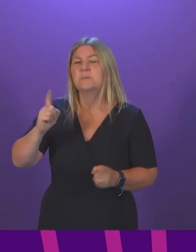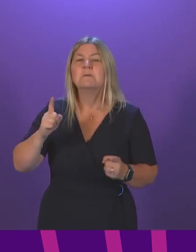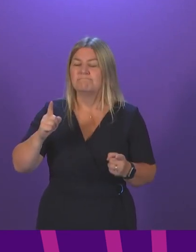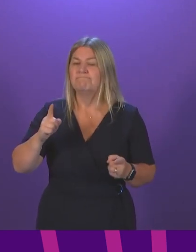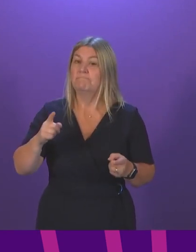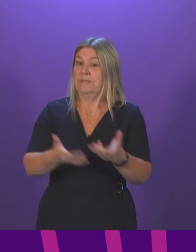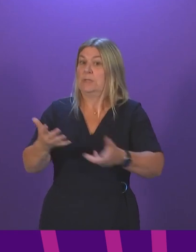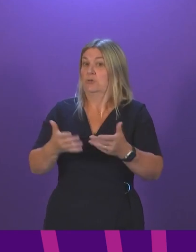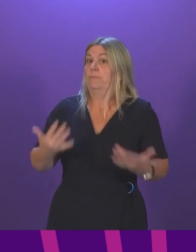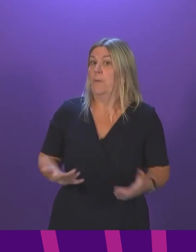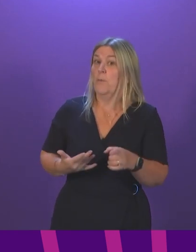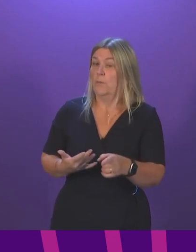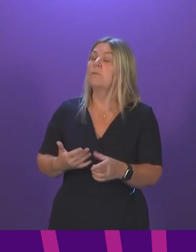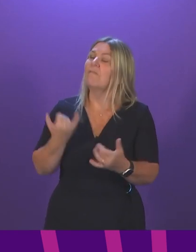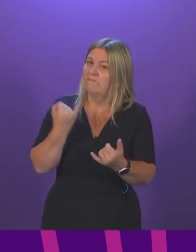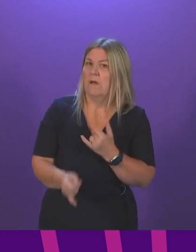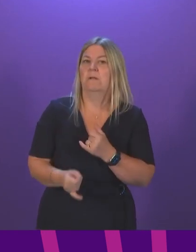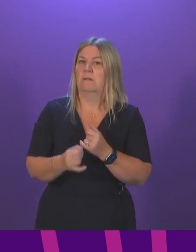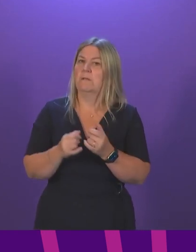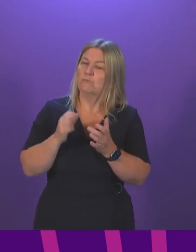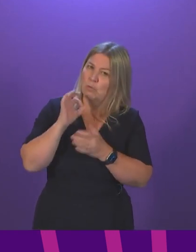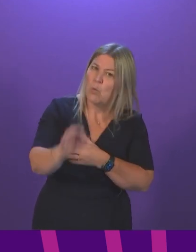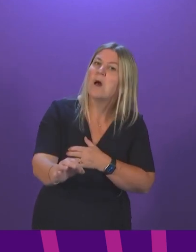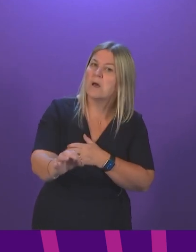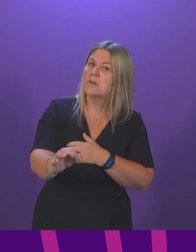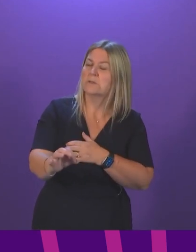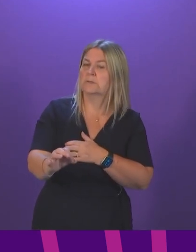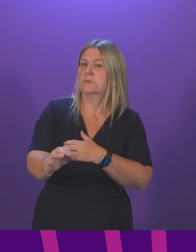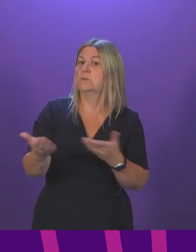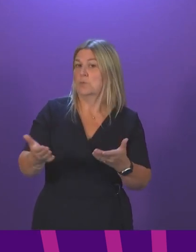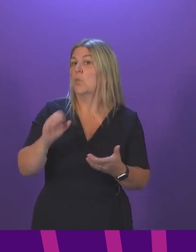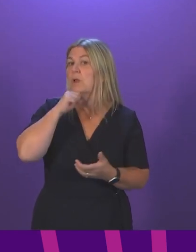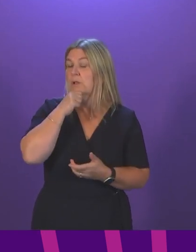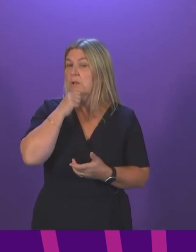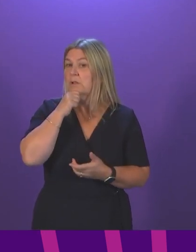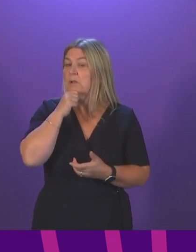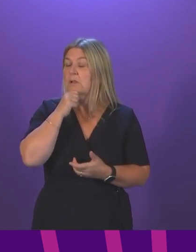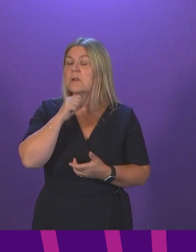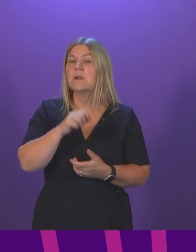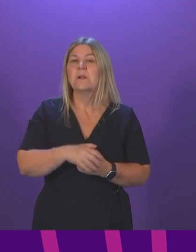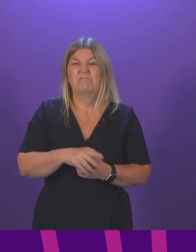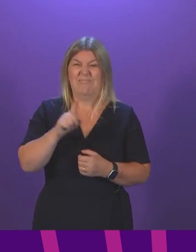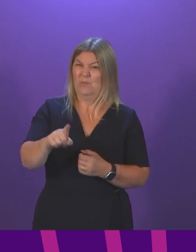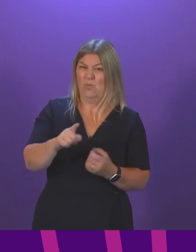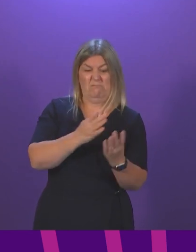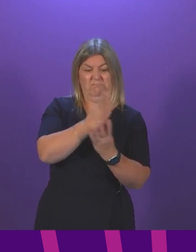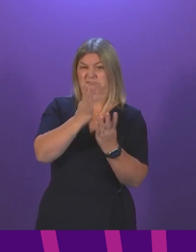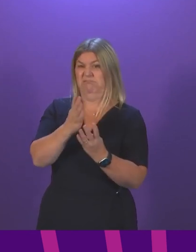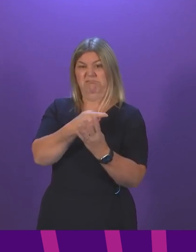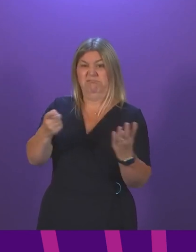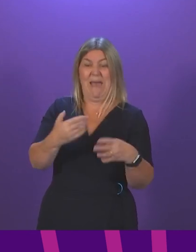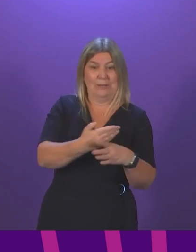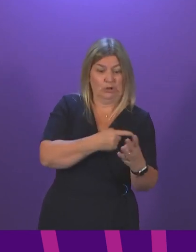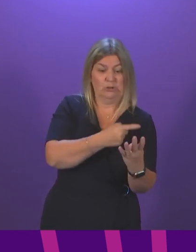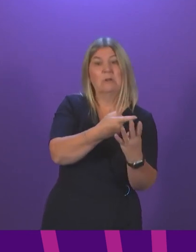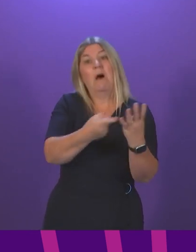be finalising the request for military assistance shortly. But that is one of many actions that we are taking. We